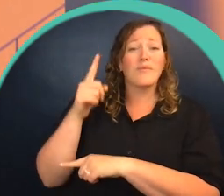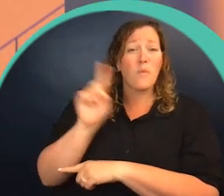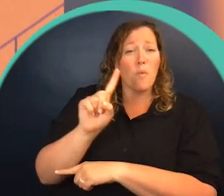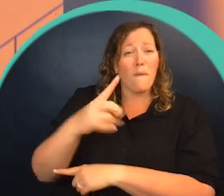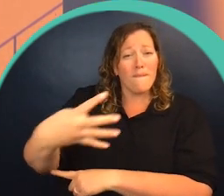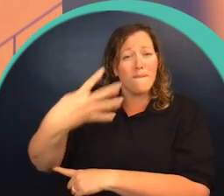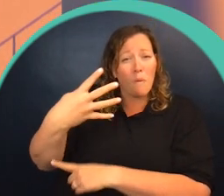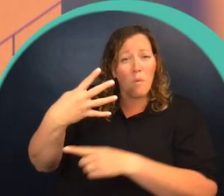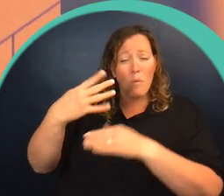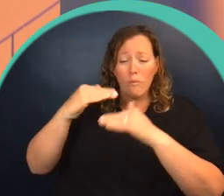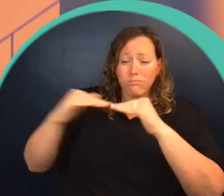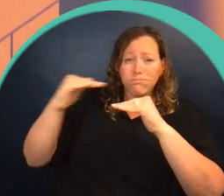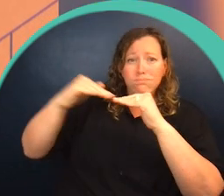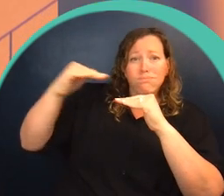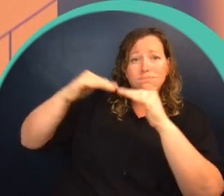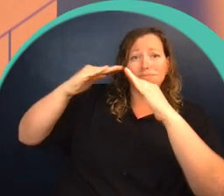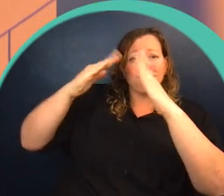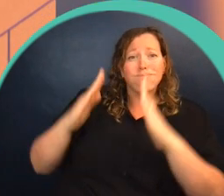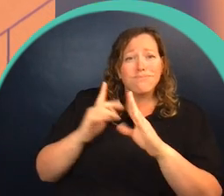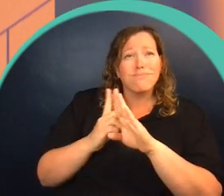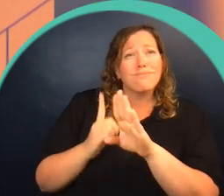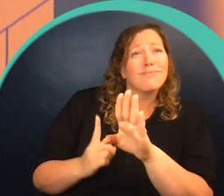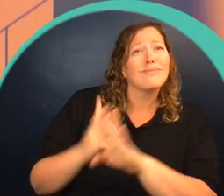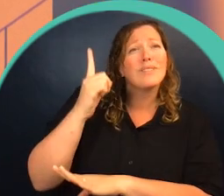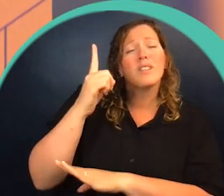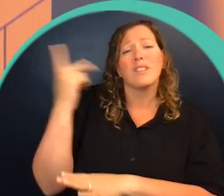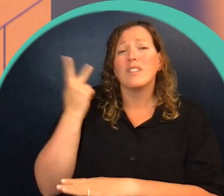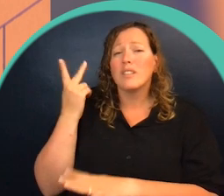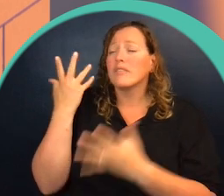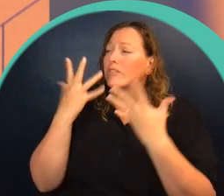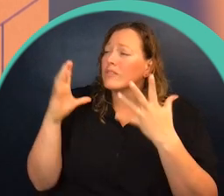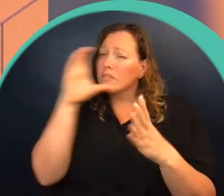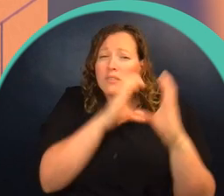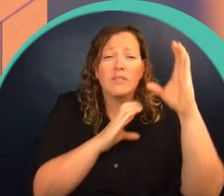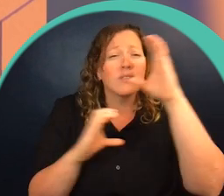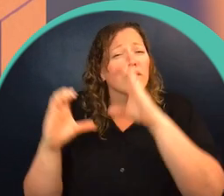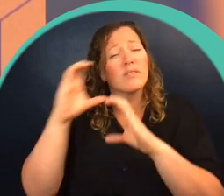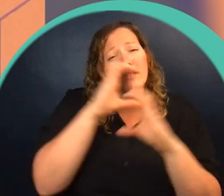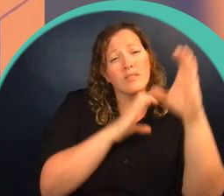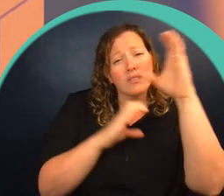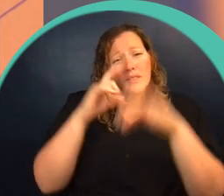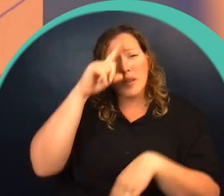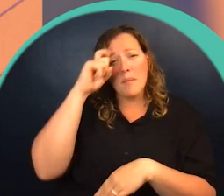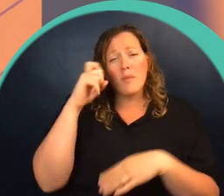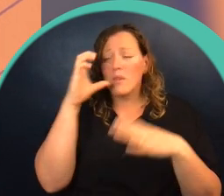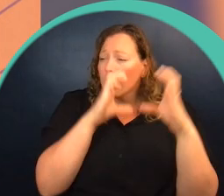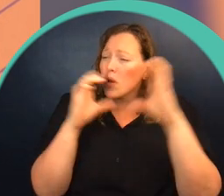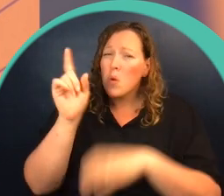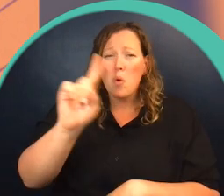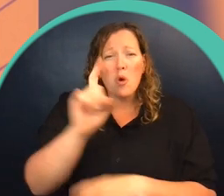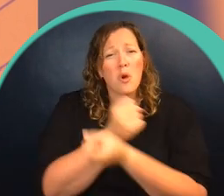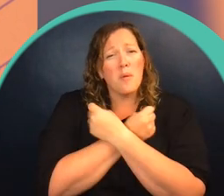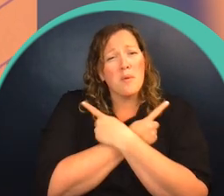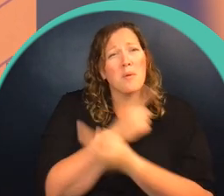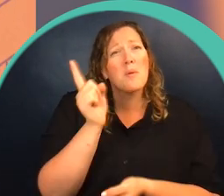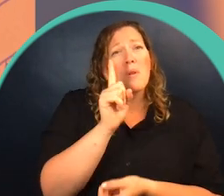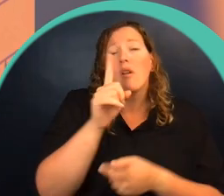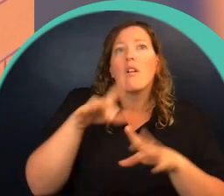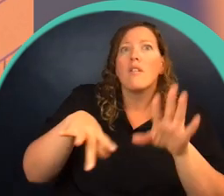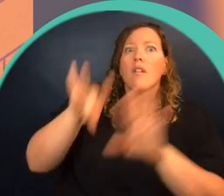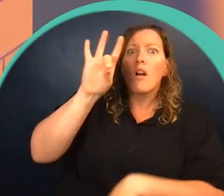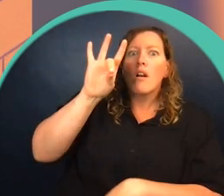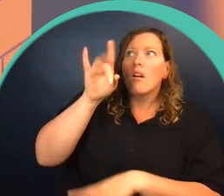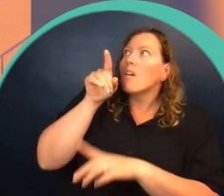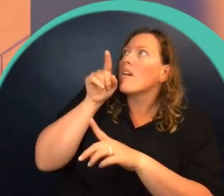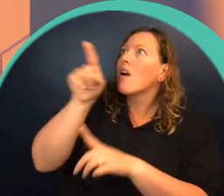over the side of a four-story home. After searching all summer, we'd finally found our first bat colony in a neighborhood